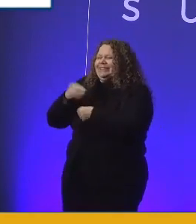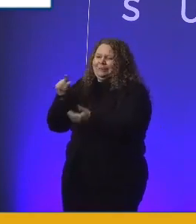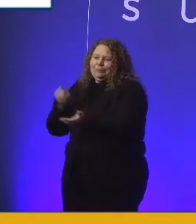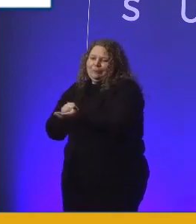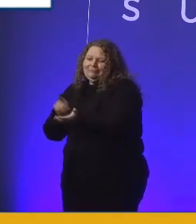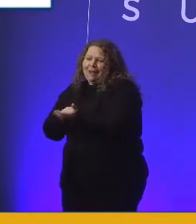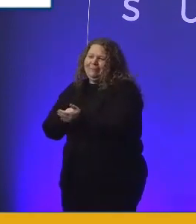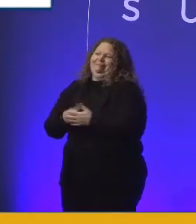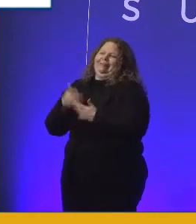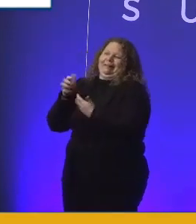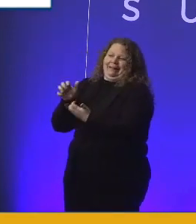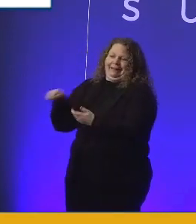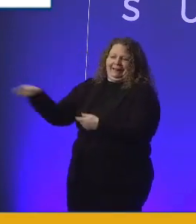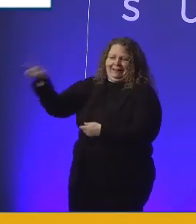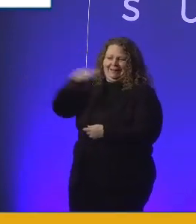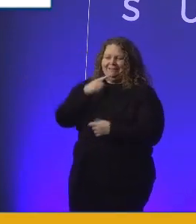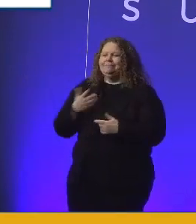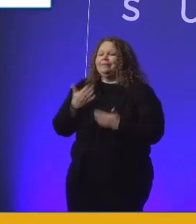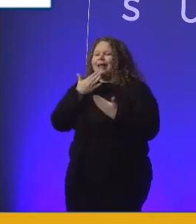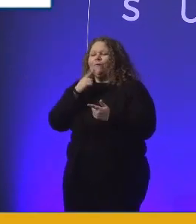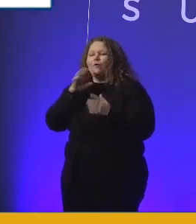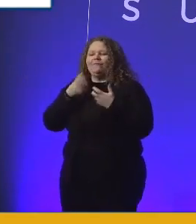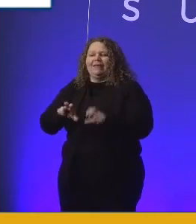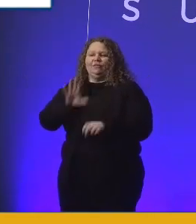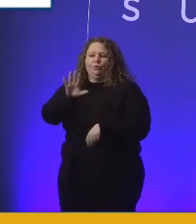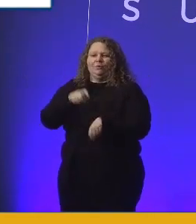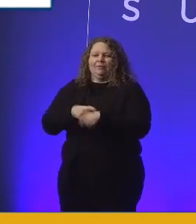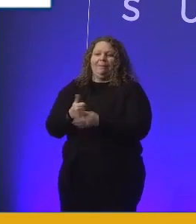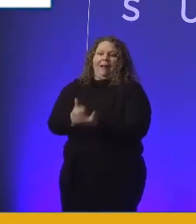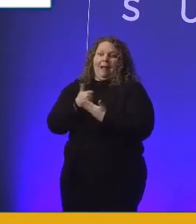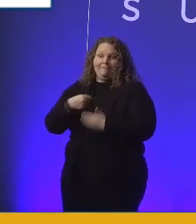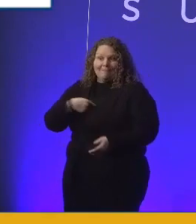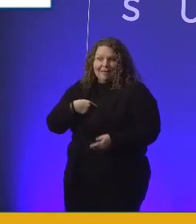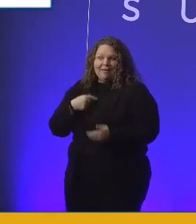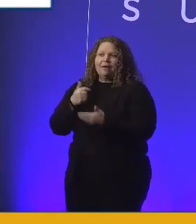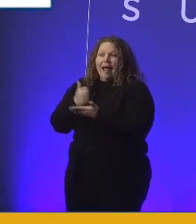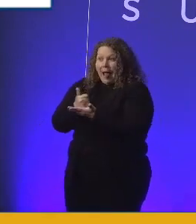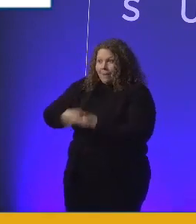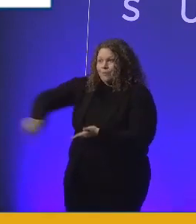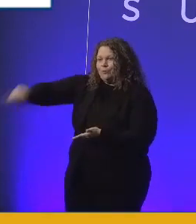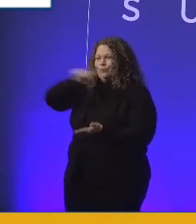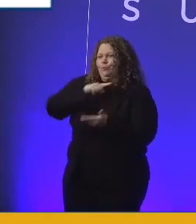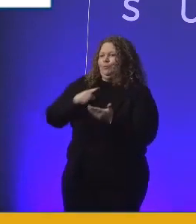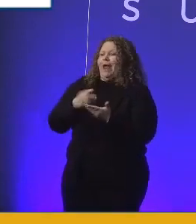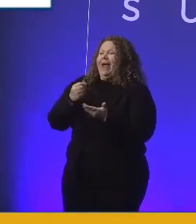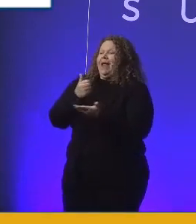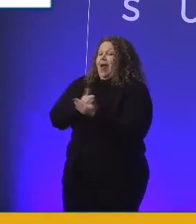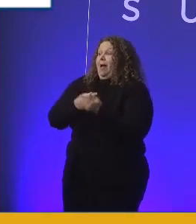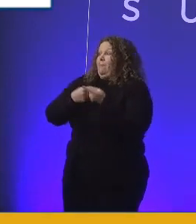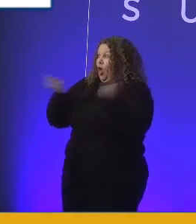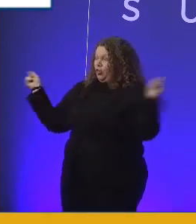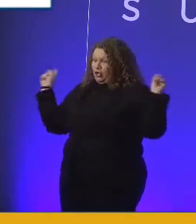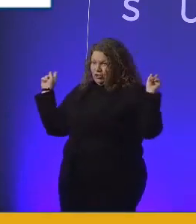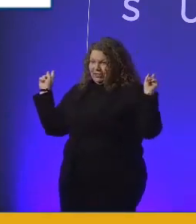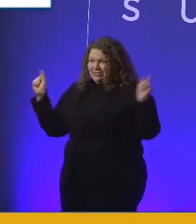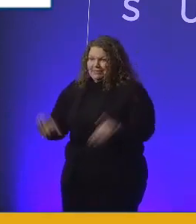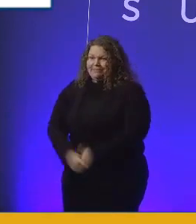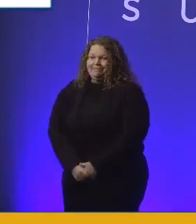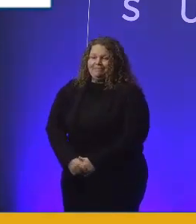for investing your time in helping me, and helping you, to help others. Thanks, Ben.